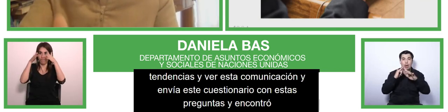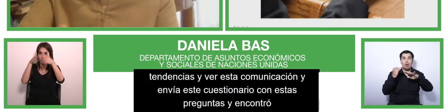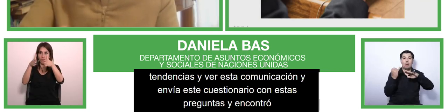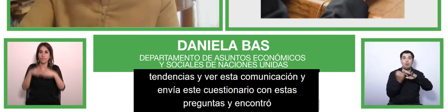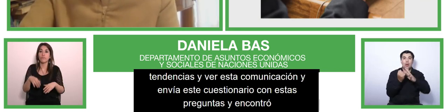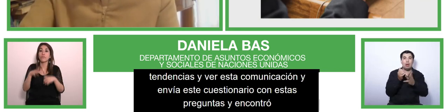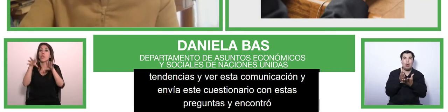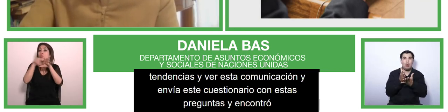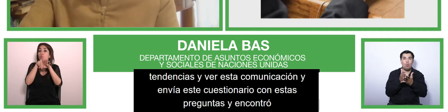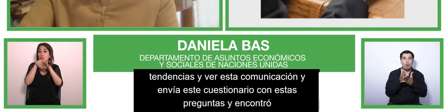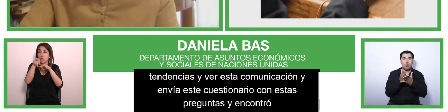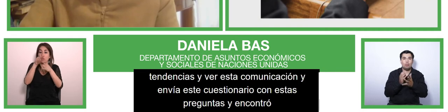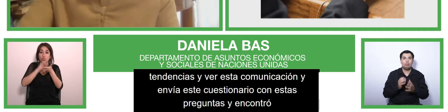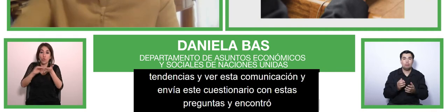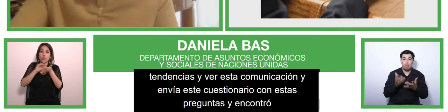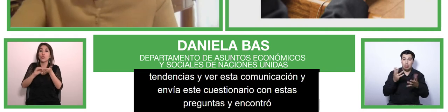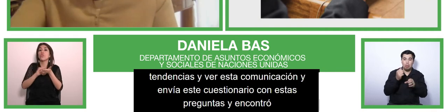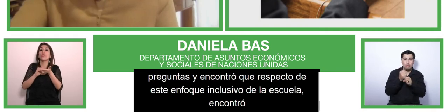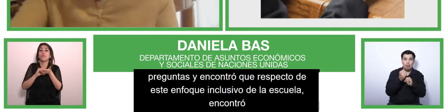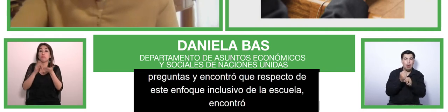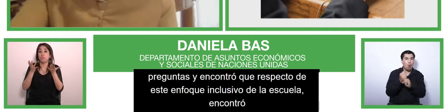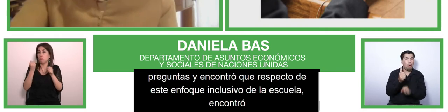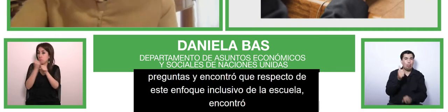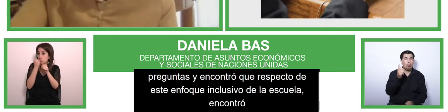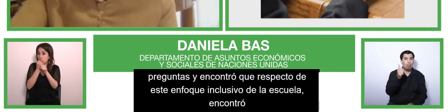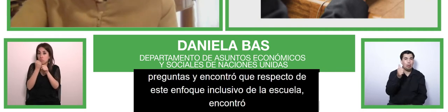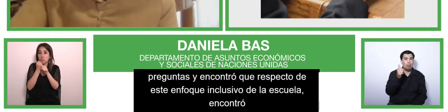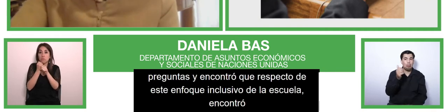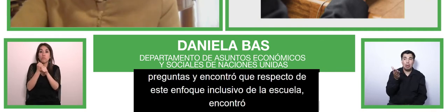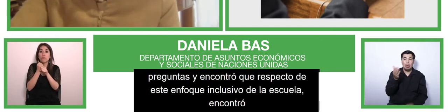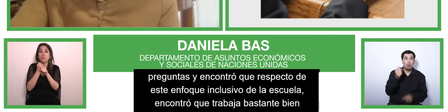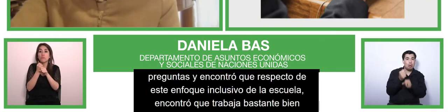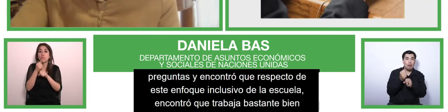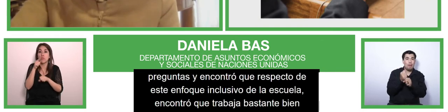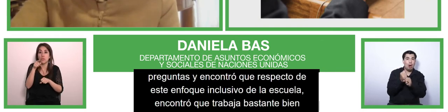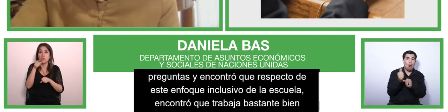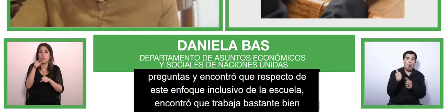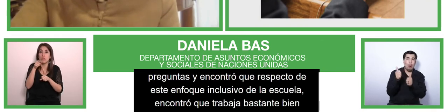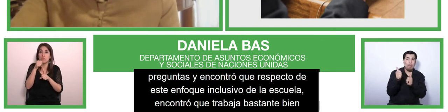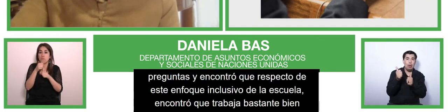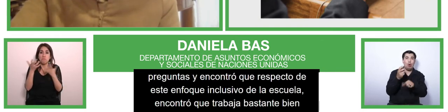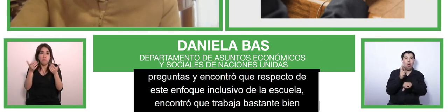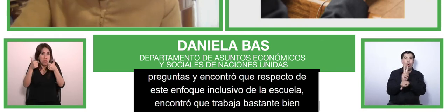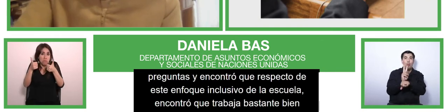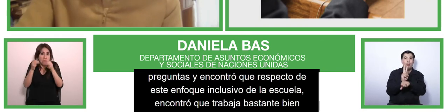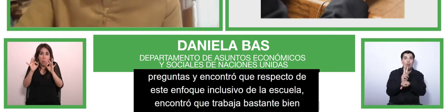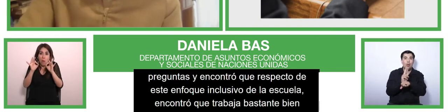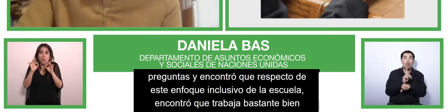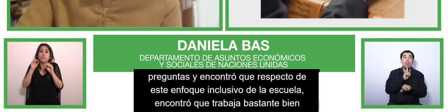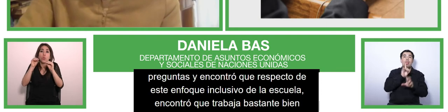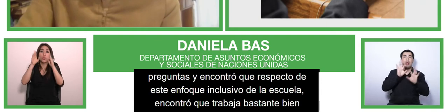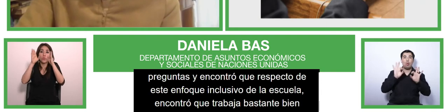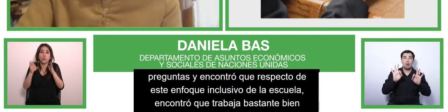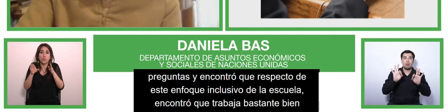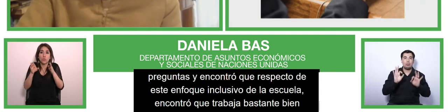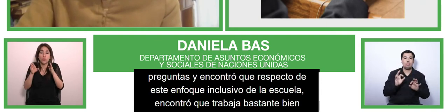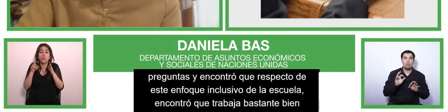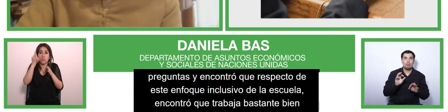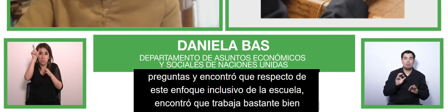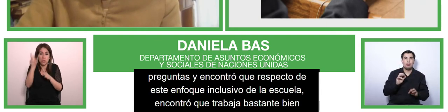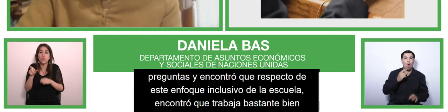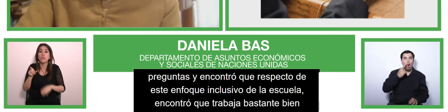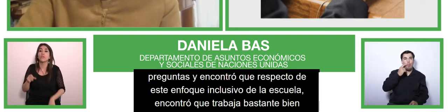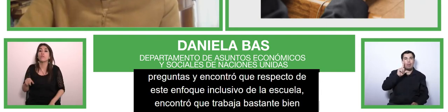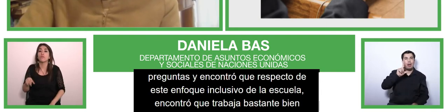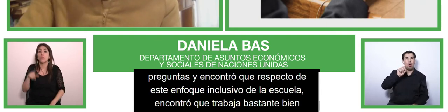well but she was working very closely together with the special education teacher mr lopez and reading a great